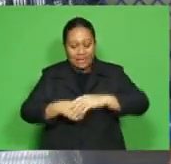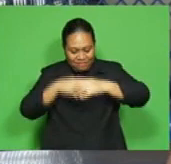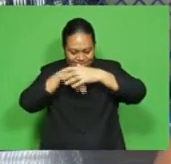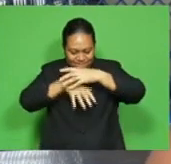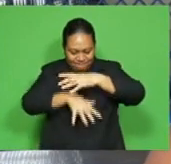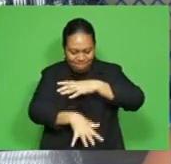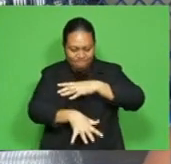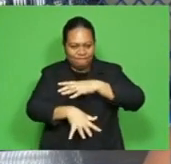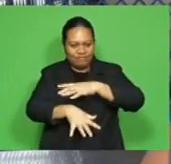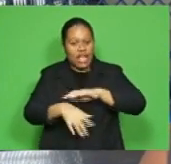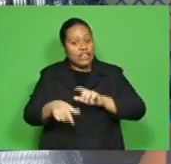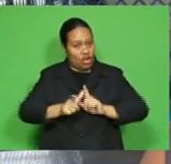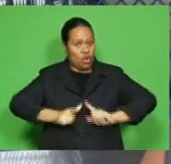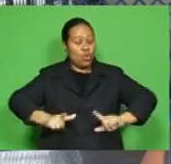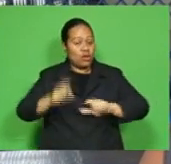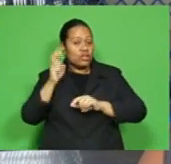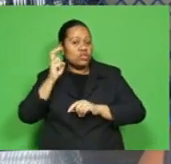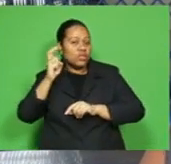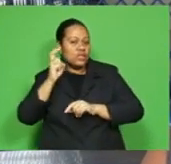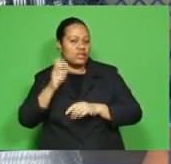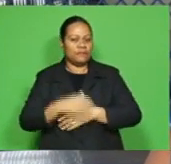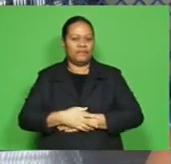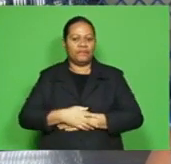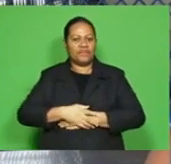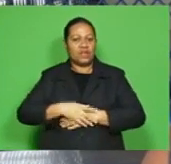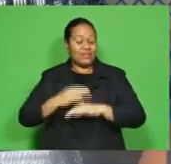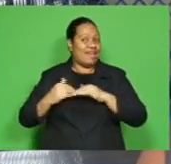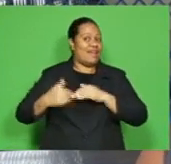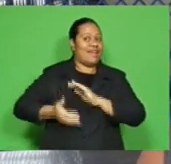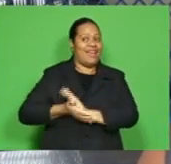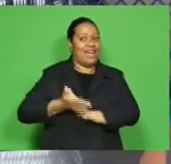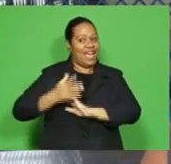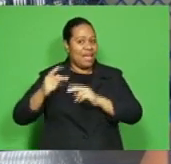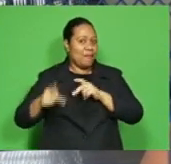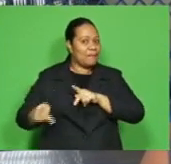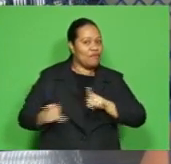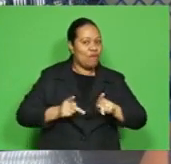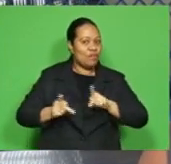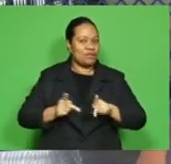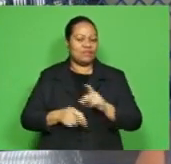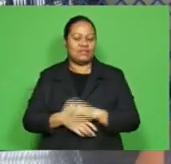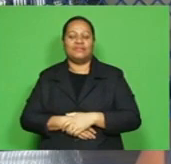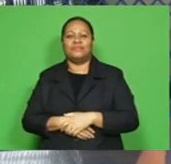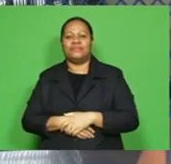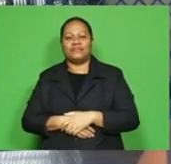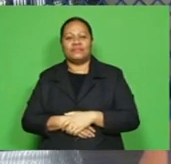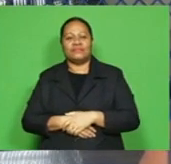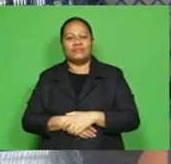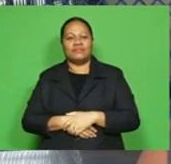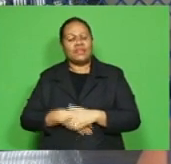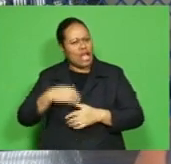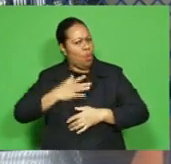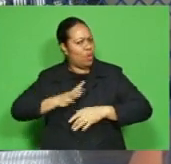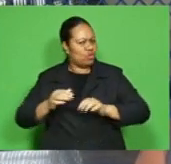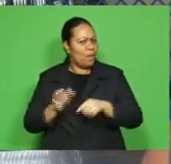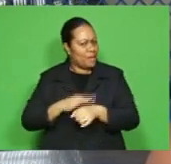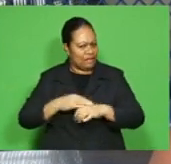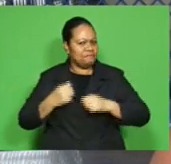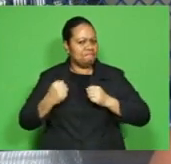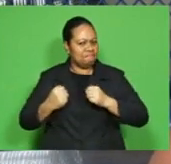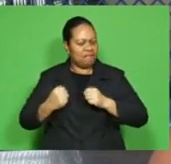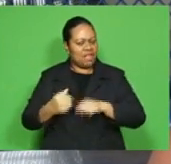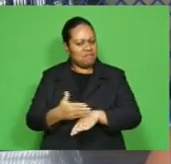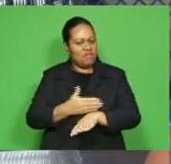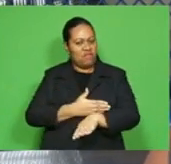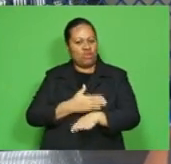and local training and also with that high performance center. We would like to strengthen that before